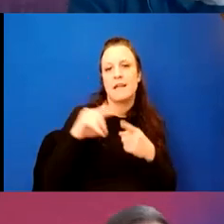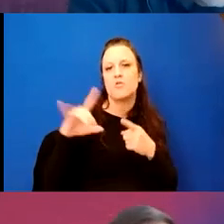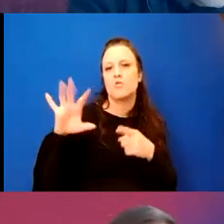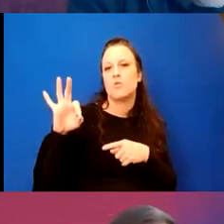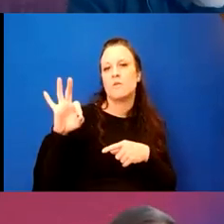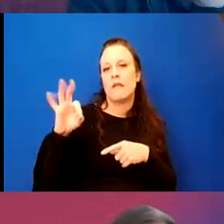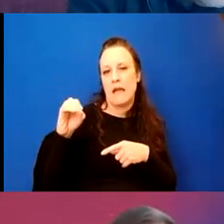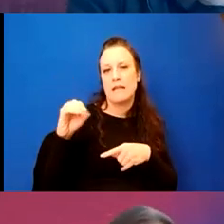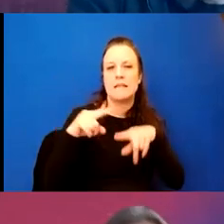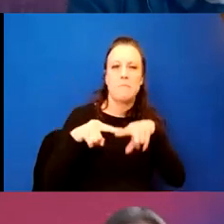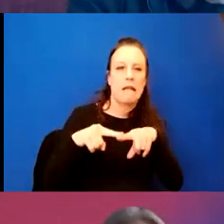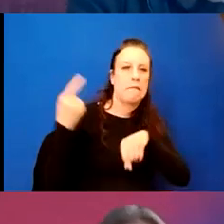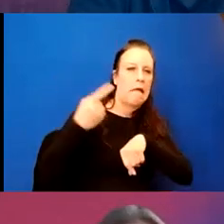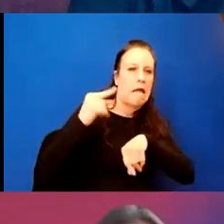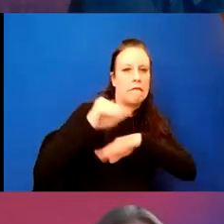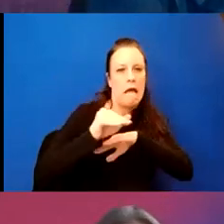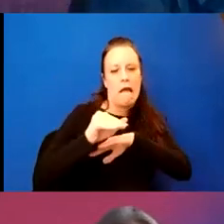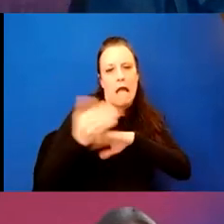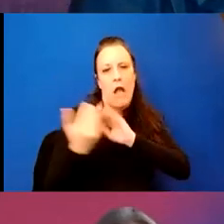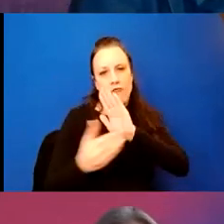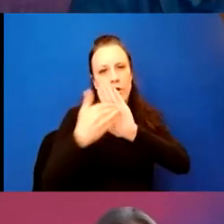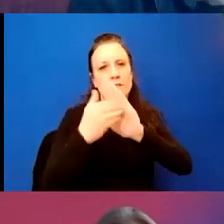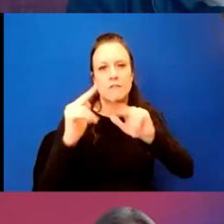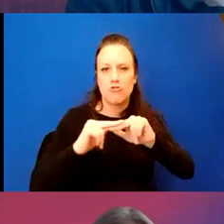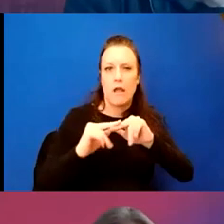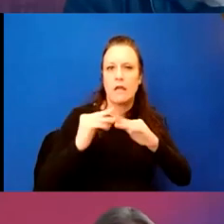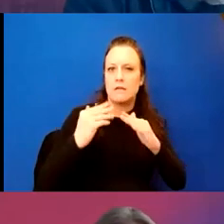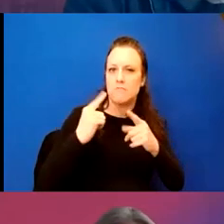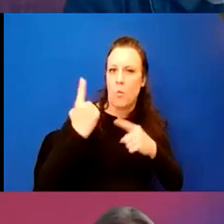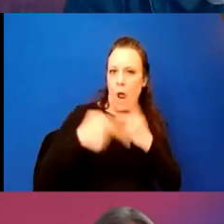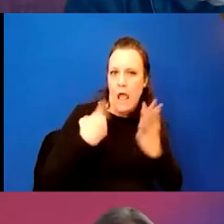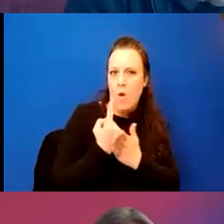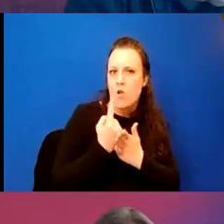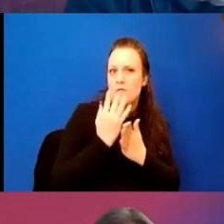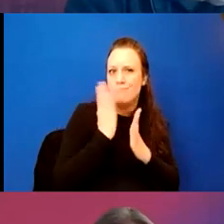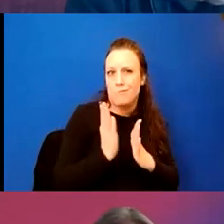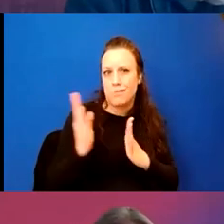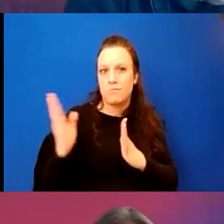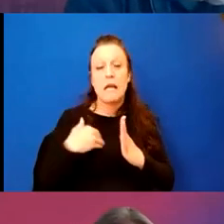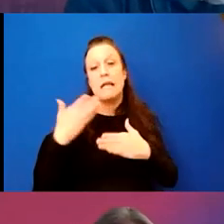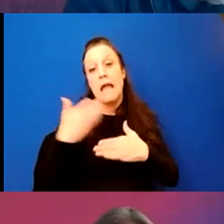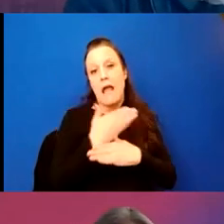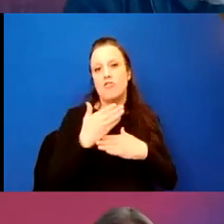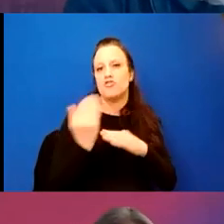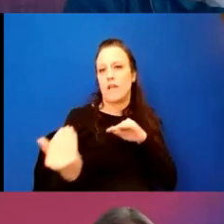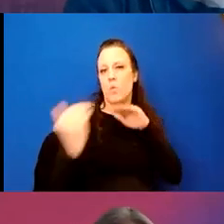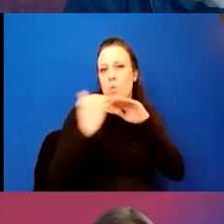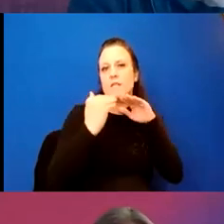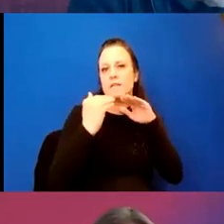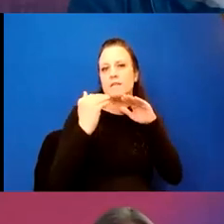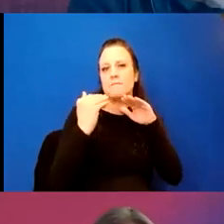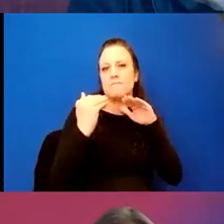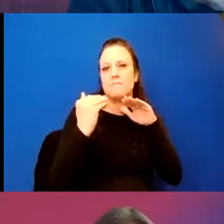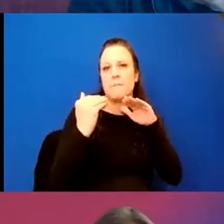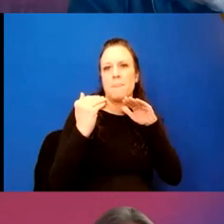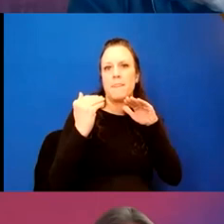depending on day, night frequency of trains over a course of an hour, um, when taken as a, as an average or an equivalent, um, energy